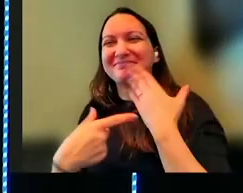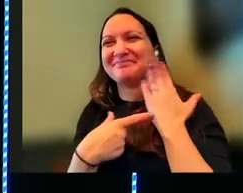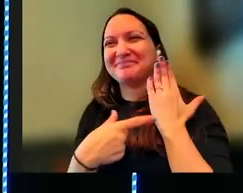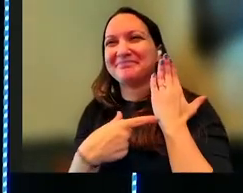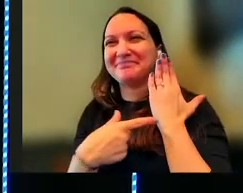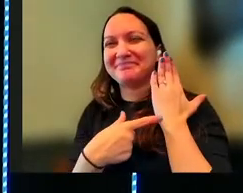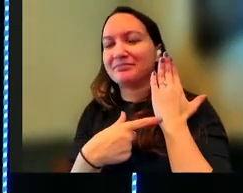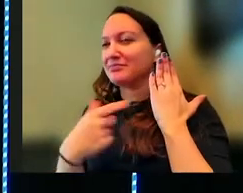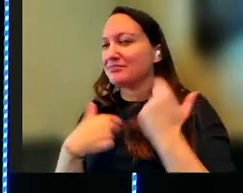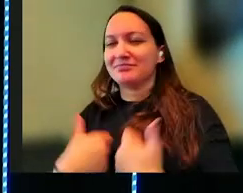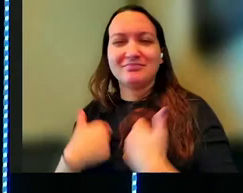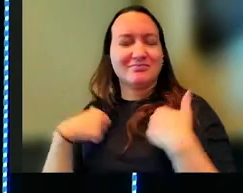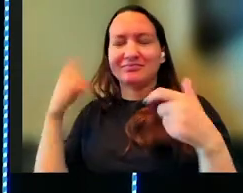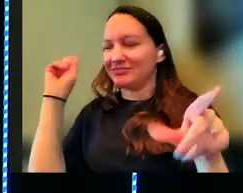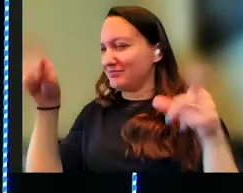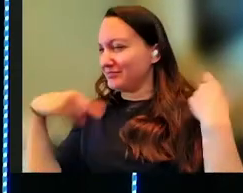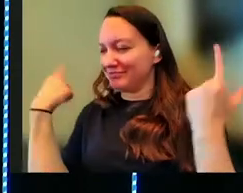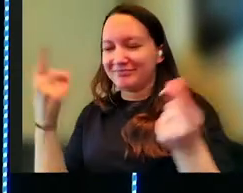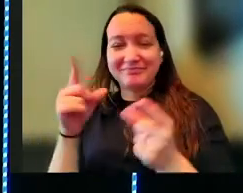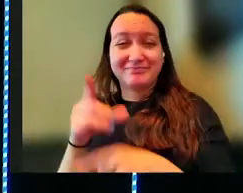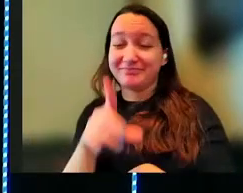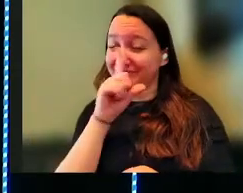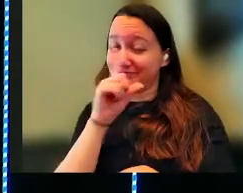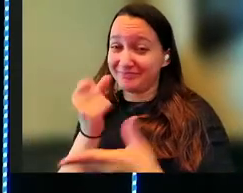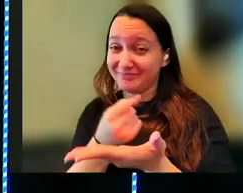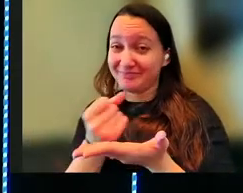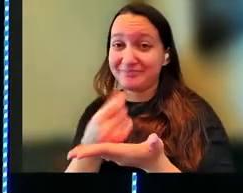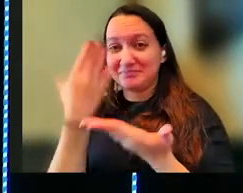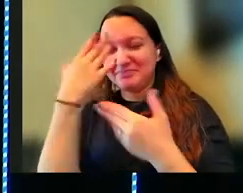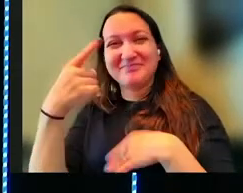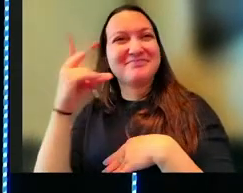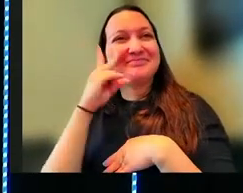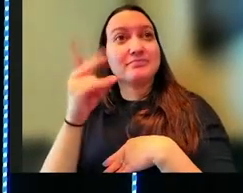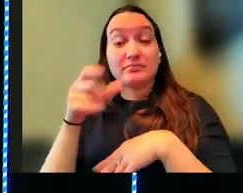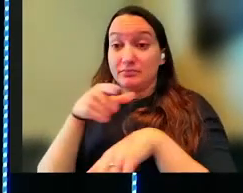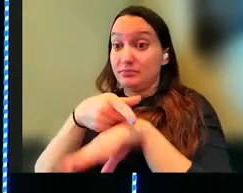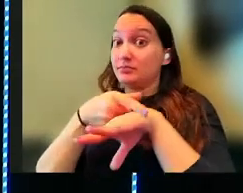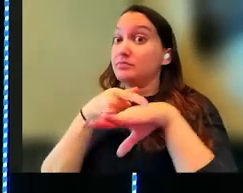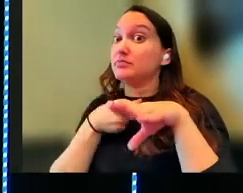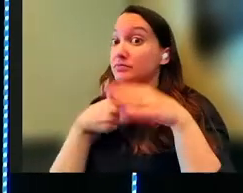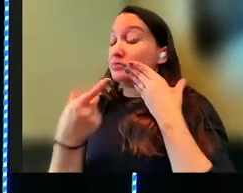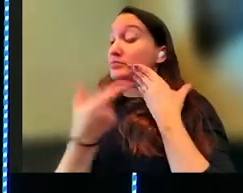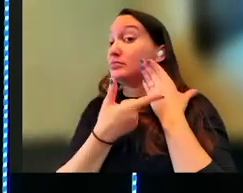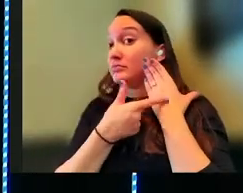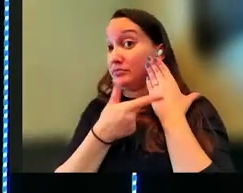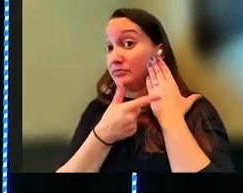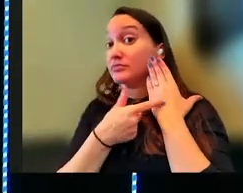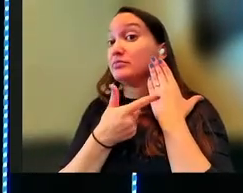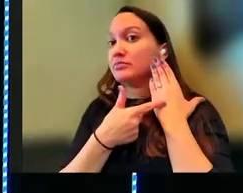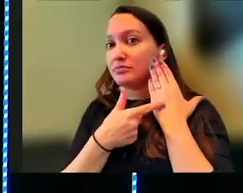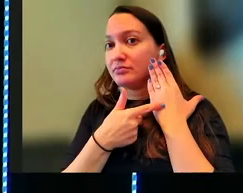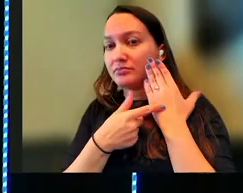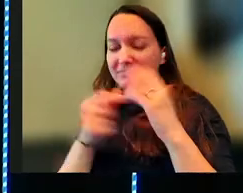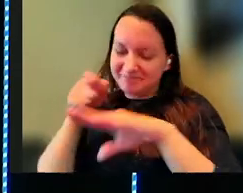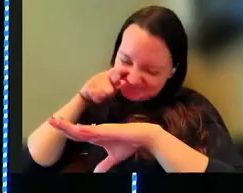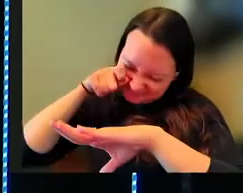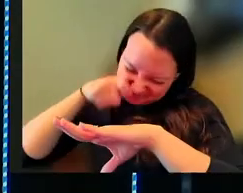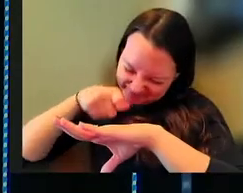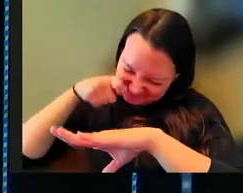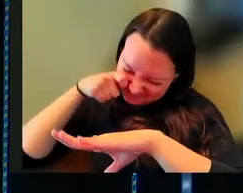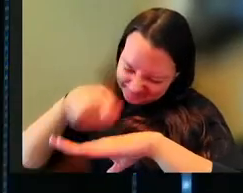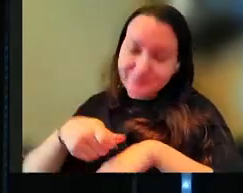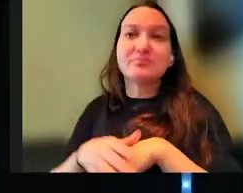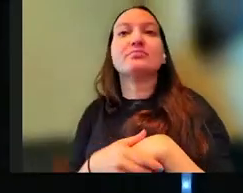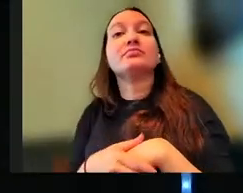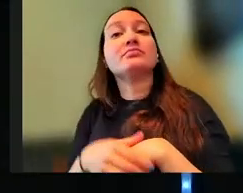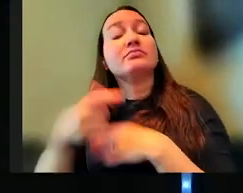a wild life. Okay, if you couldn't tell, it's pretty crazy. For online, I don't know if you can see that, but it's there. All right? I need like a magnifying glass. So what